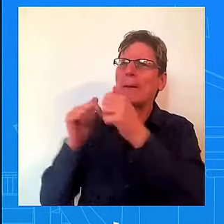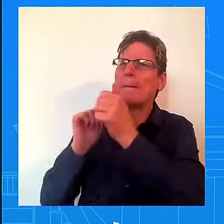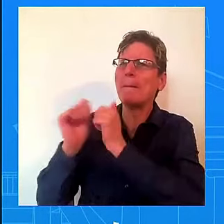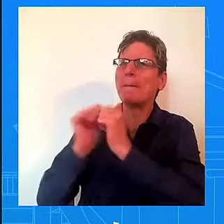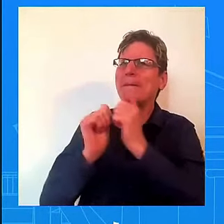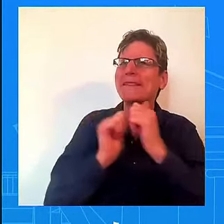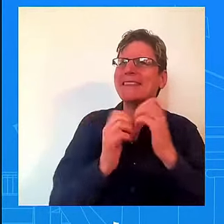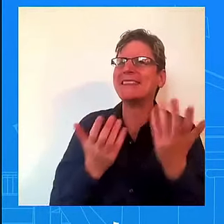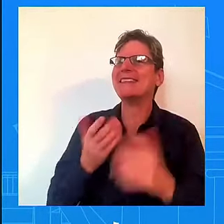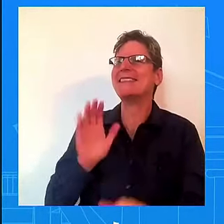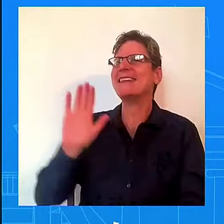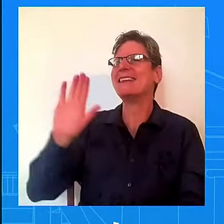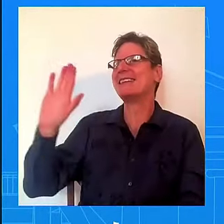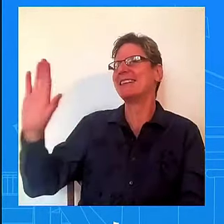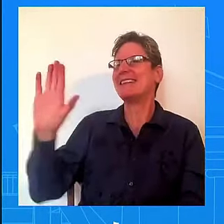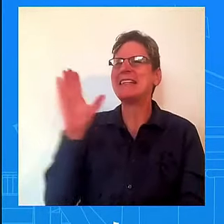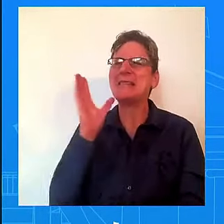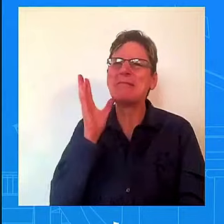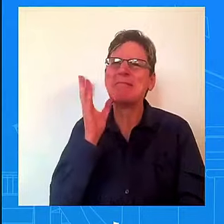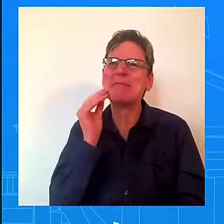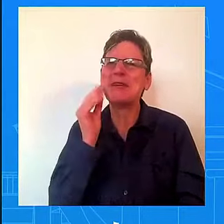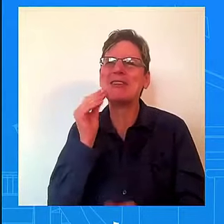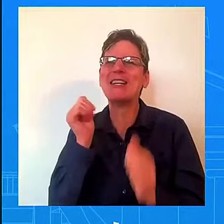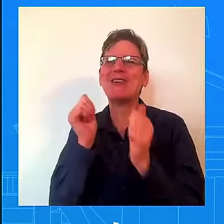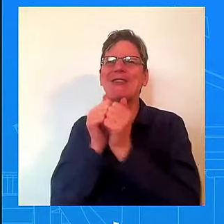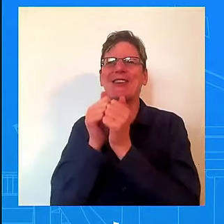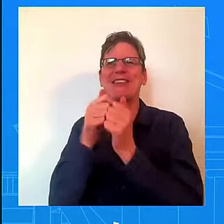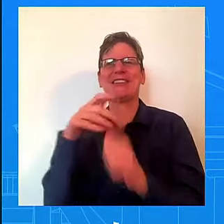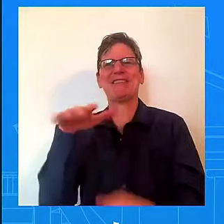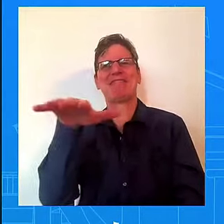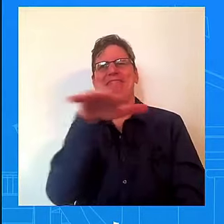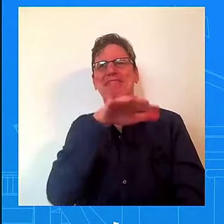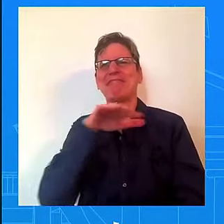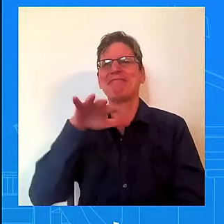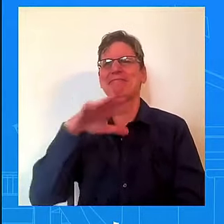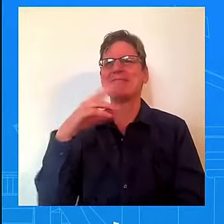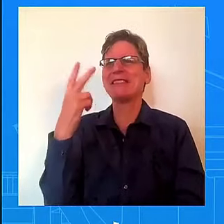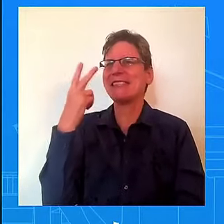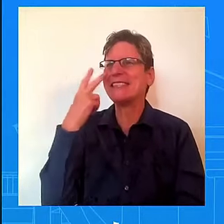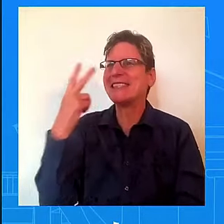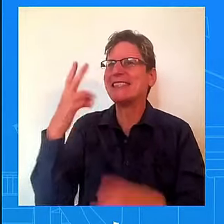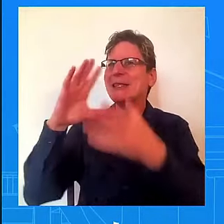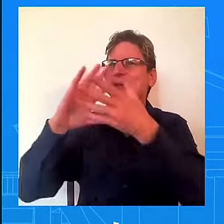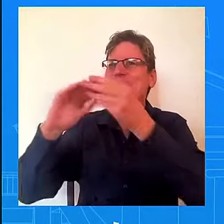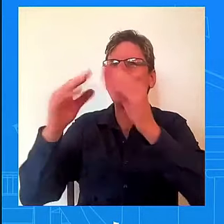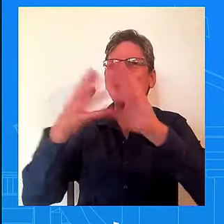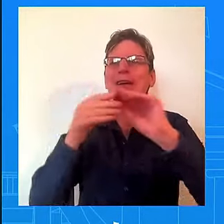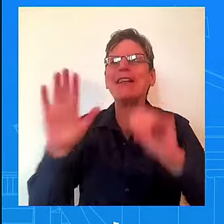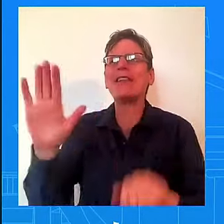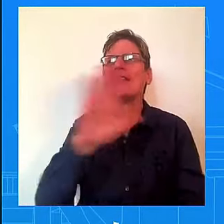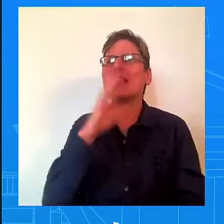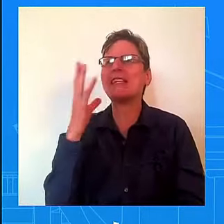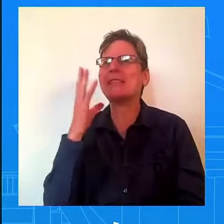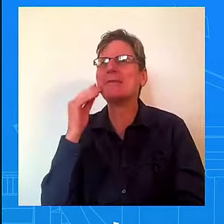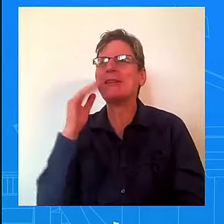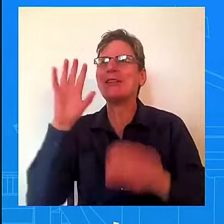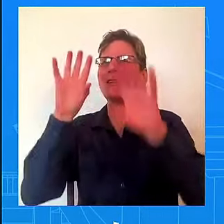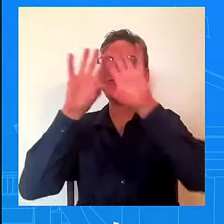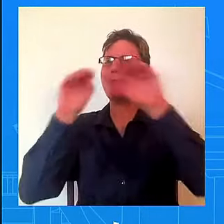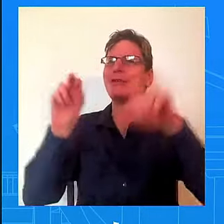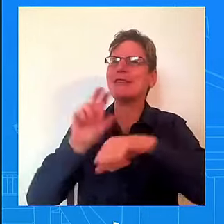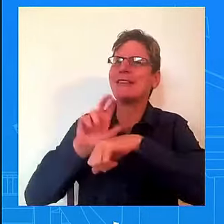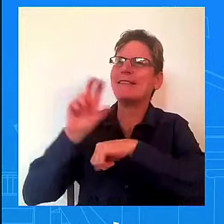has seen across the country with what the President's investing in America's agenda has done to change their lives.